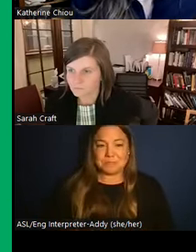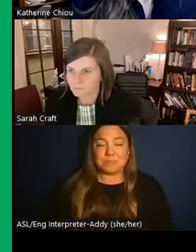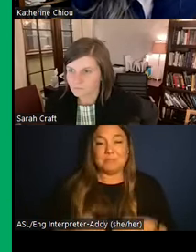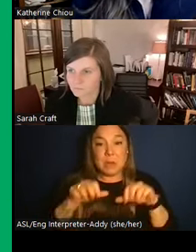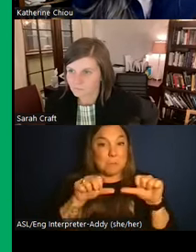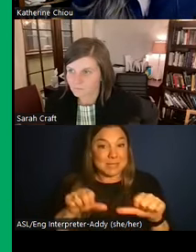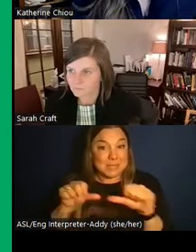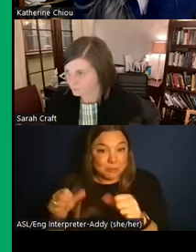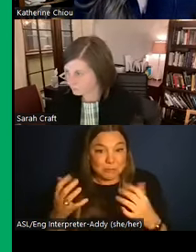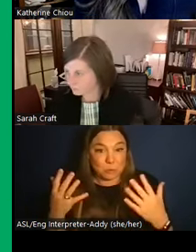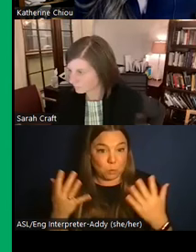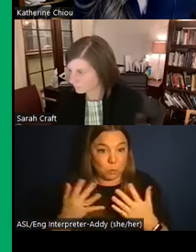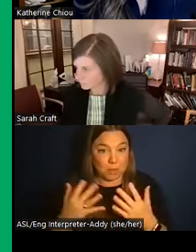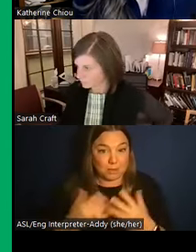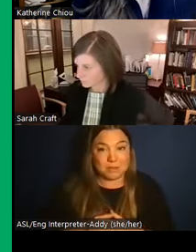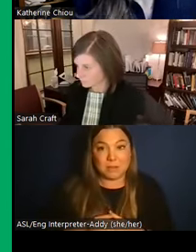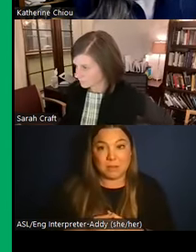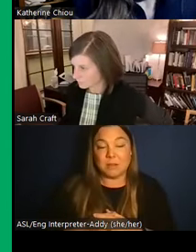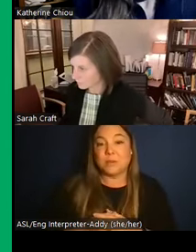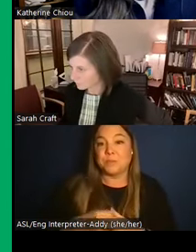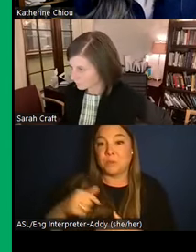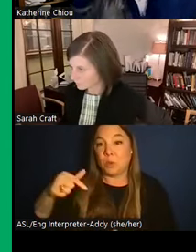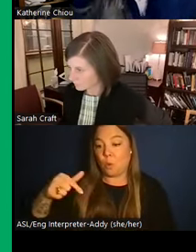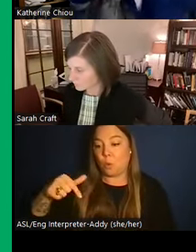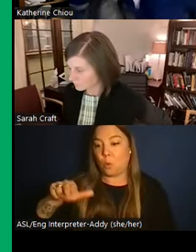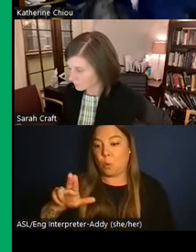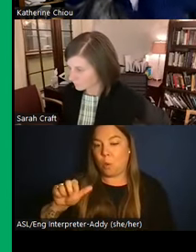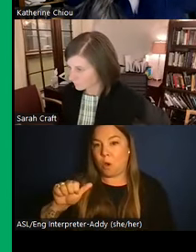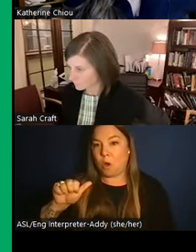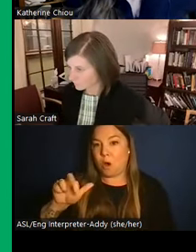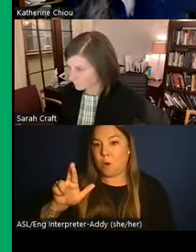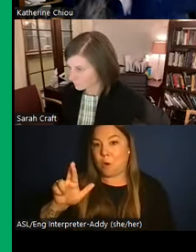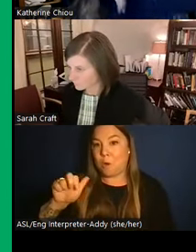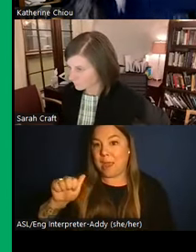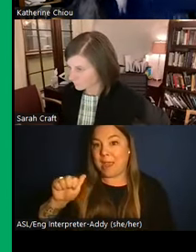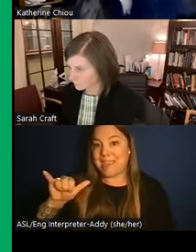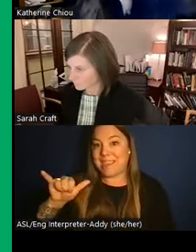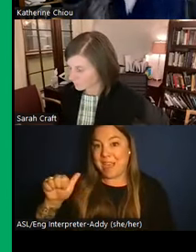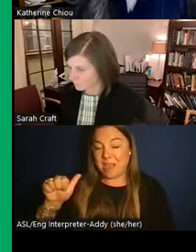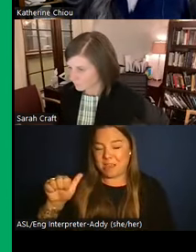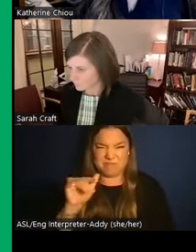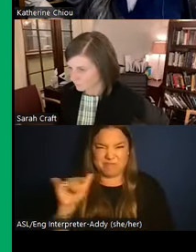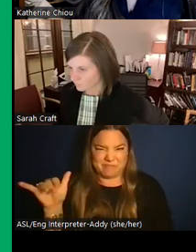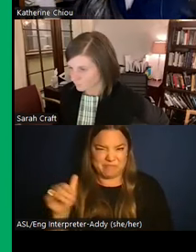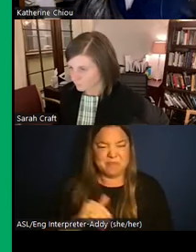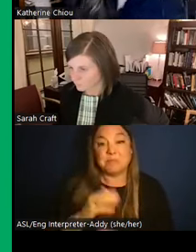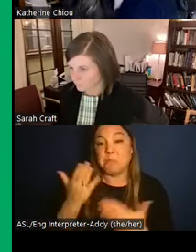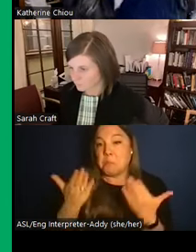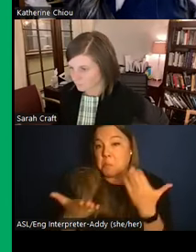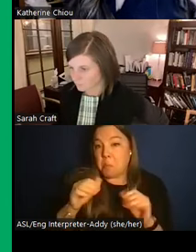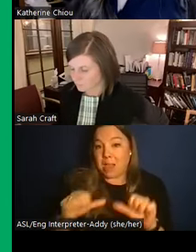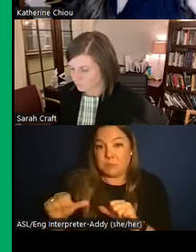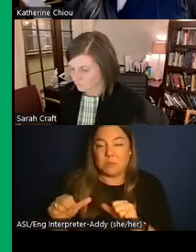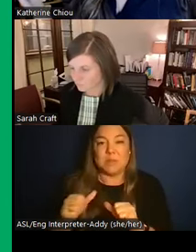candidate right now is a genus known as Guarea. So every time you see this plant in the iconography, it's shown with like monkeys.